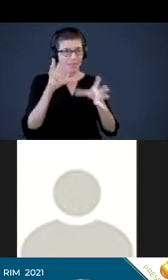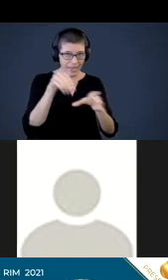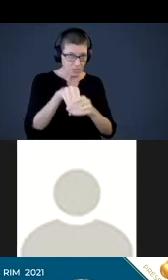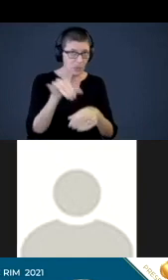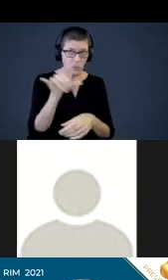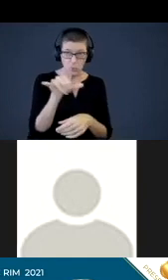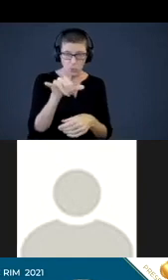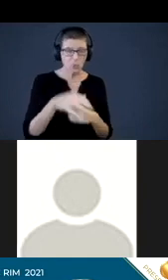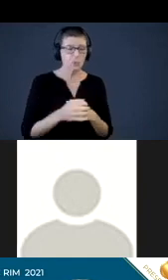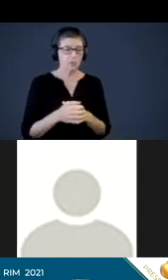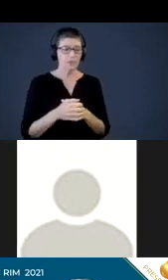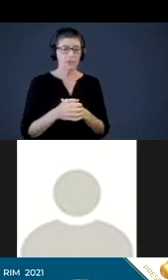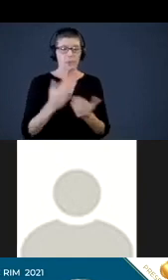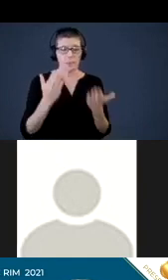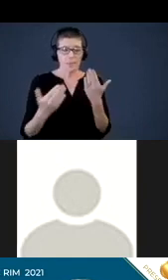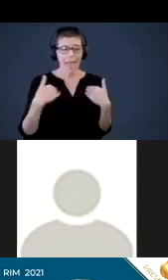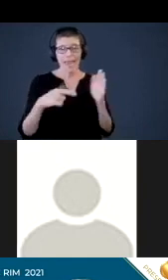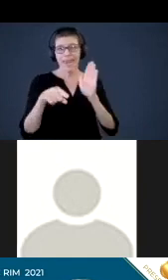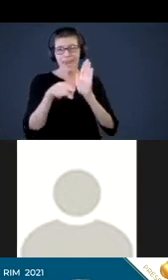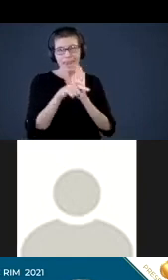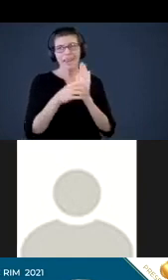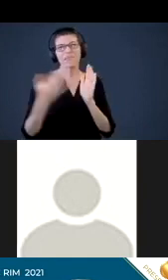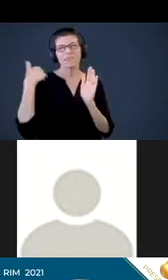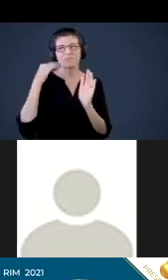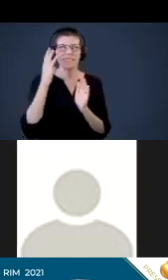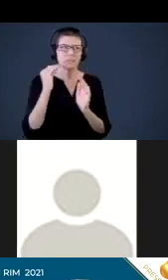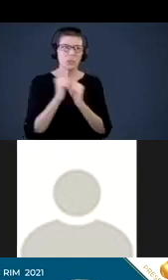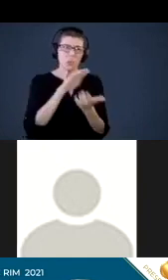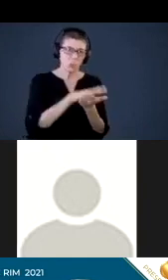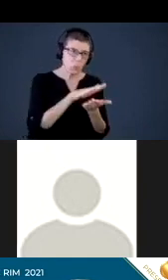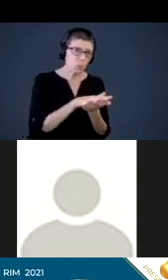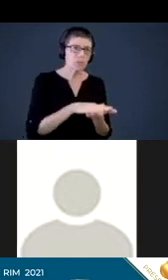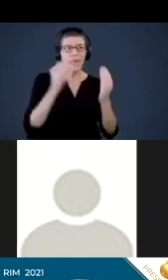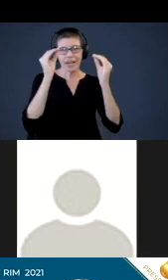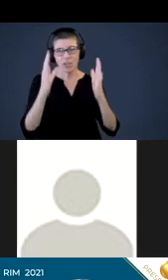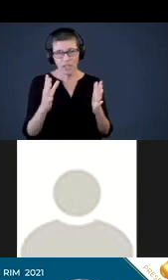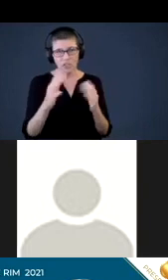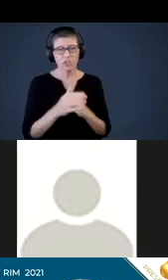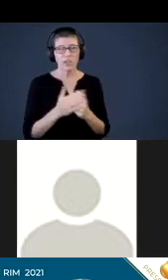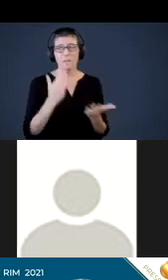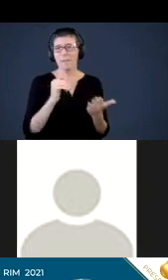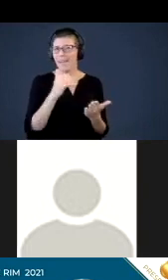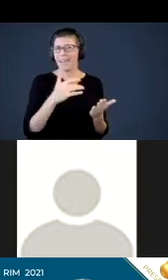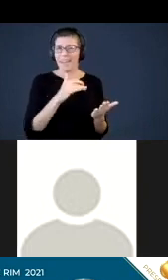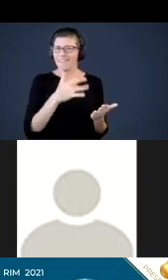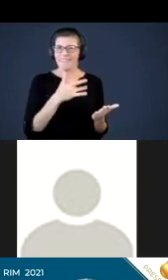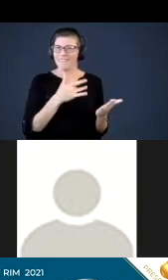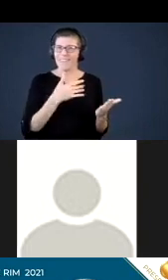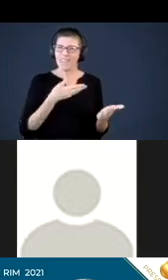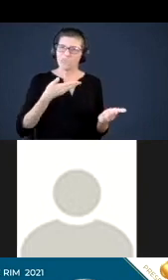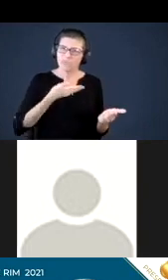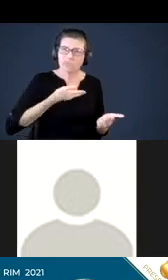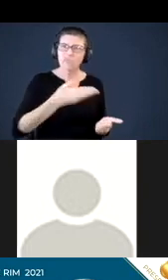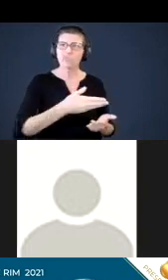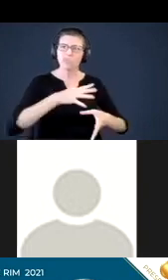well. They may have had negative past experience with schools and educators, may not feel invited to contribute to their child's education,